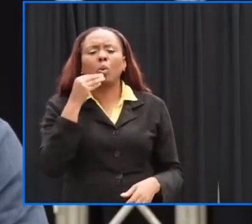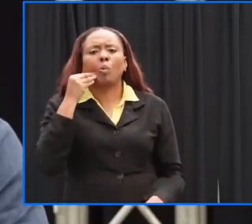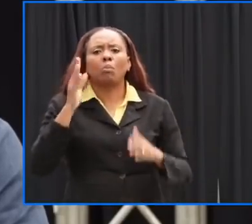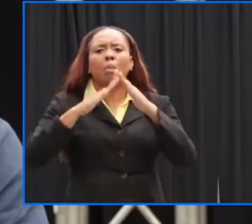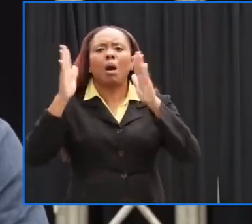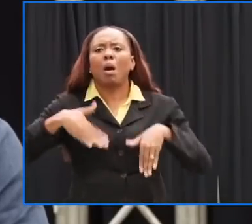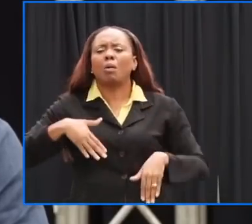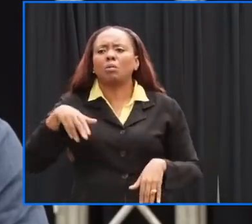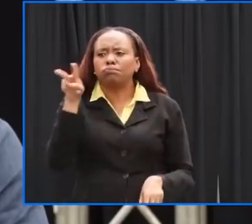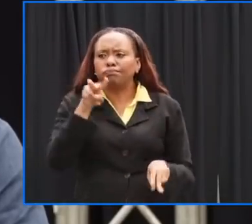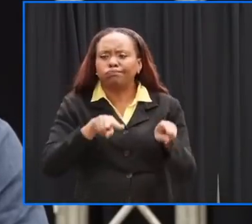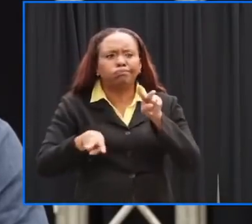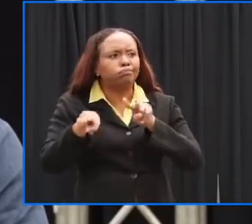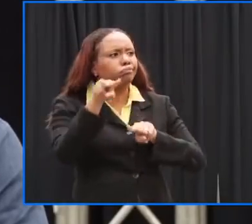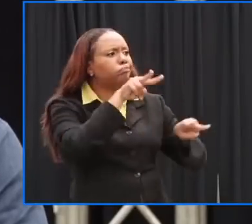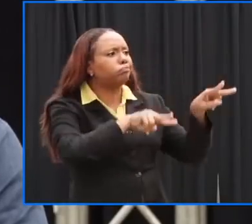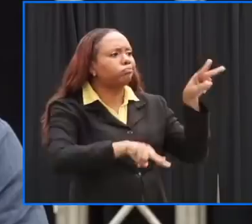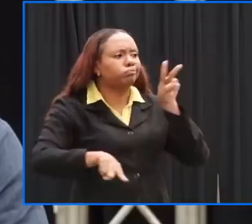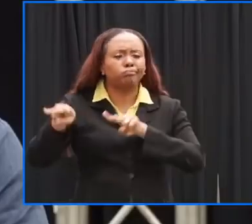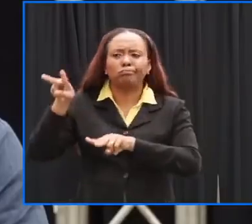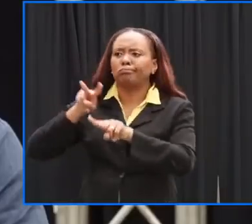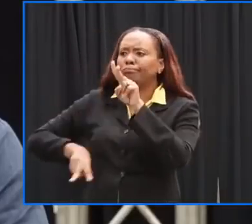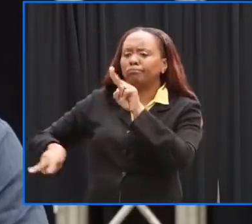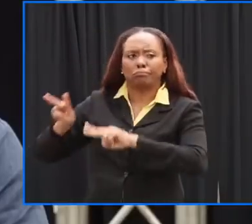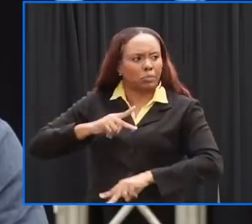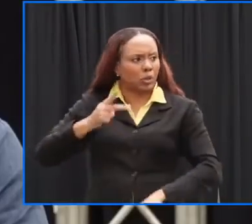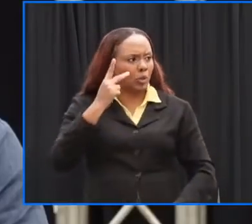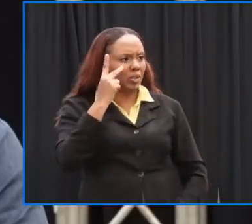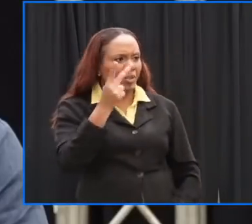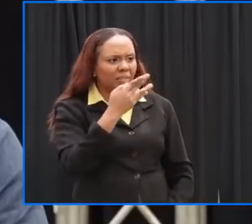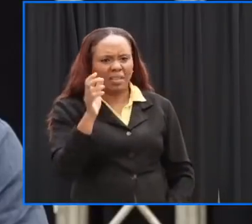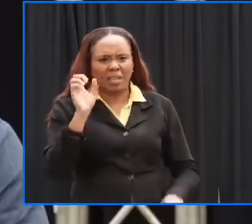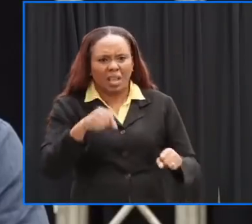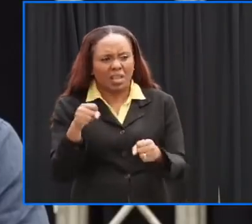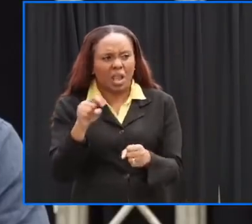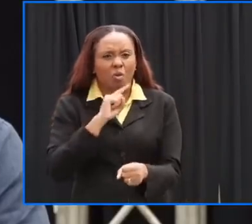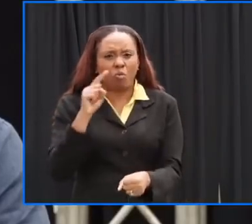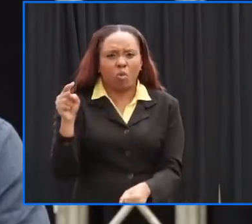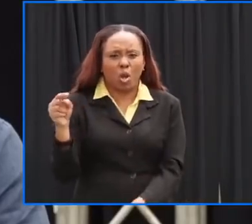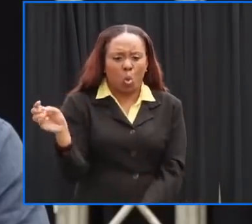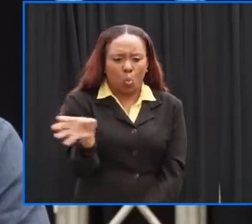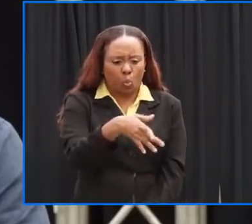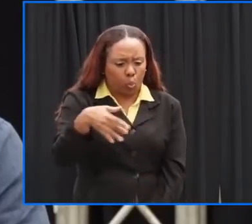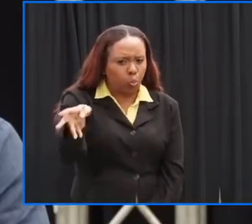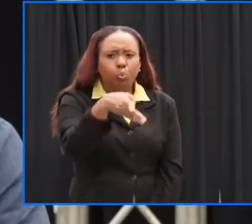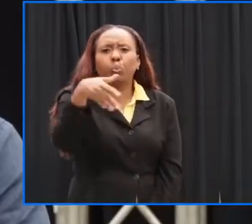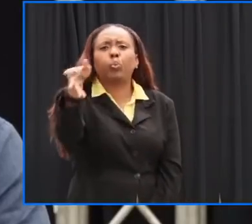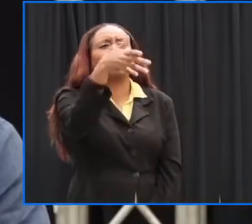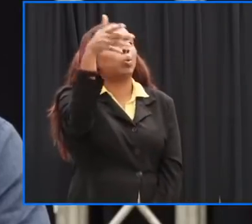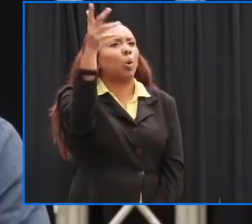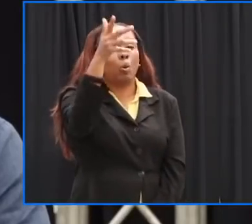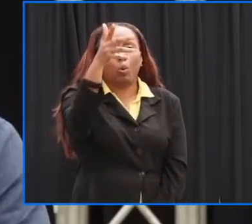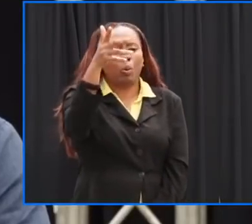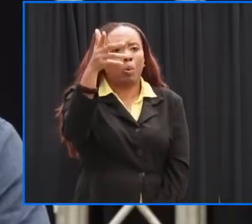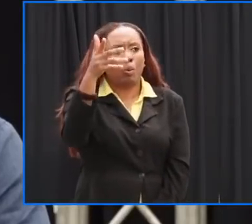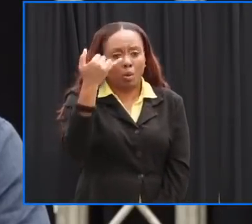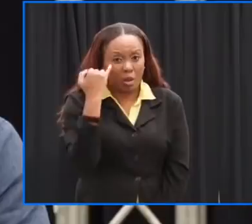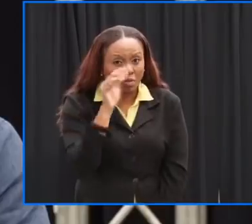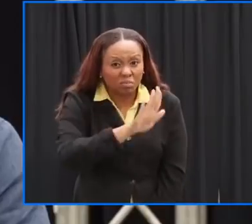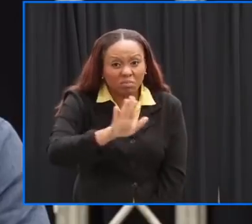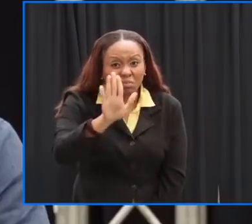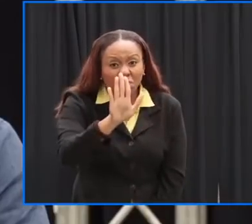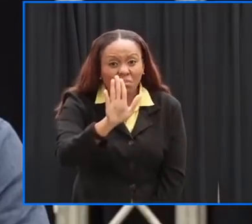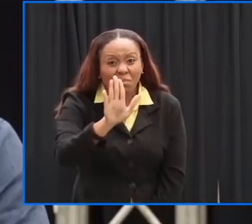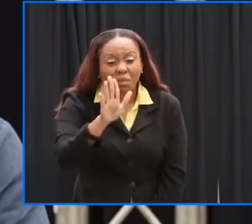make themselves as prepared as they can be pick up all the loose objects that can become missiles clear the drains if you have a well on your property